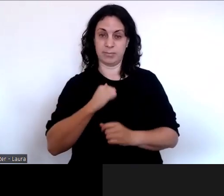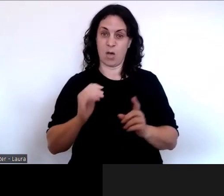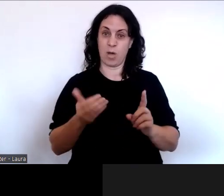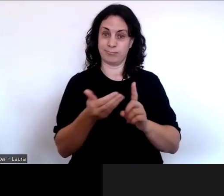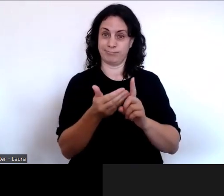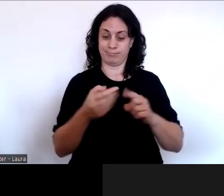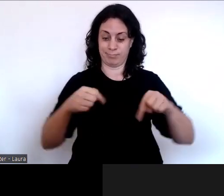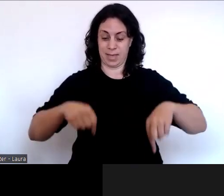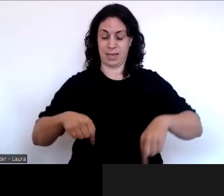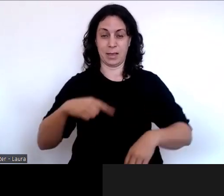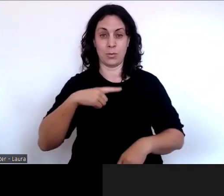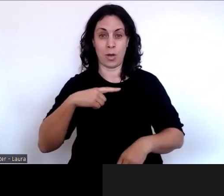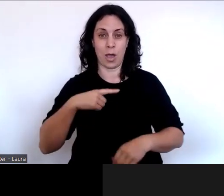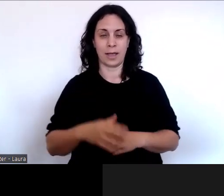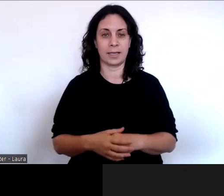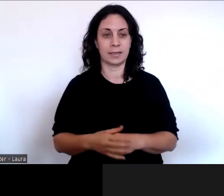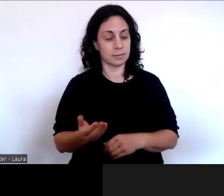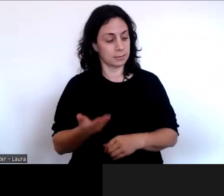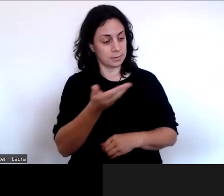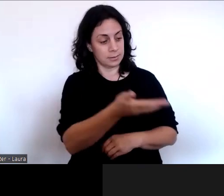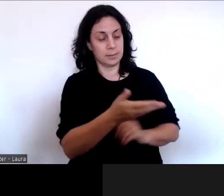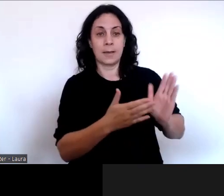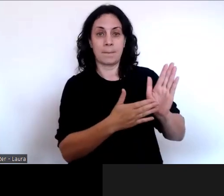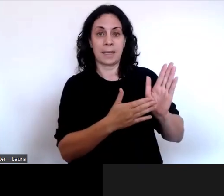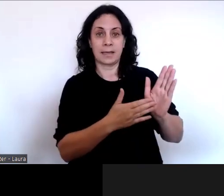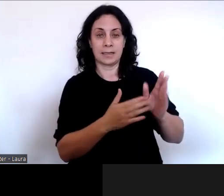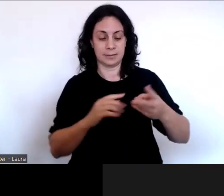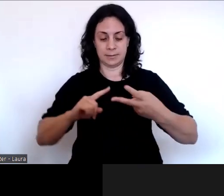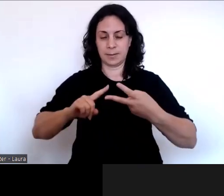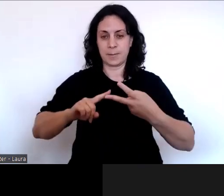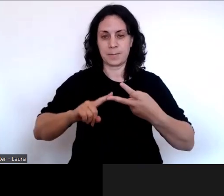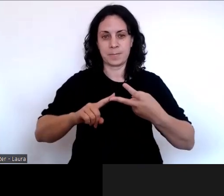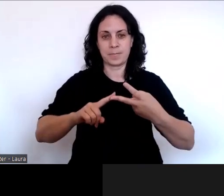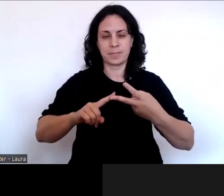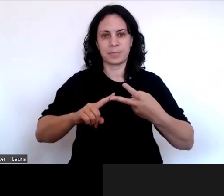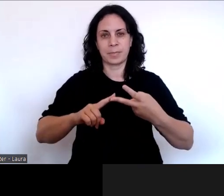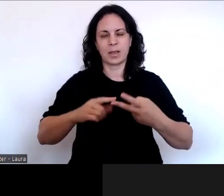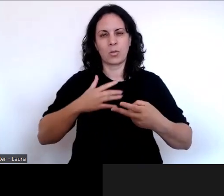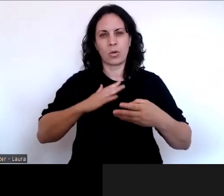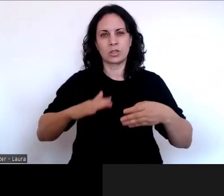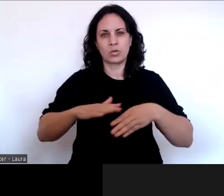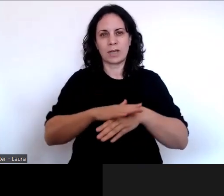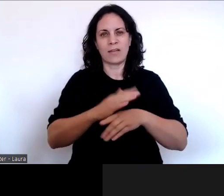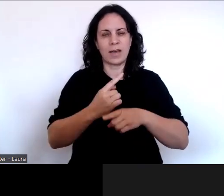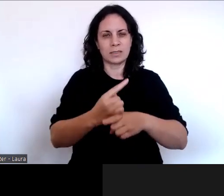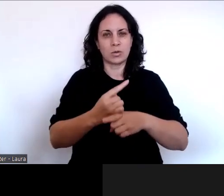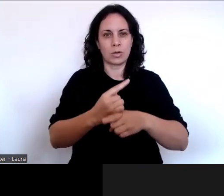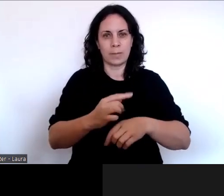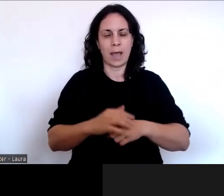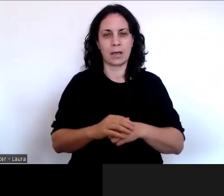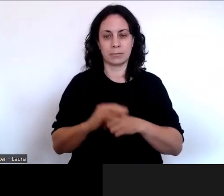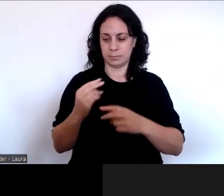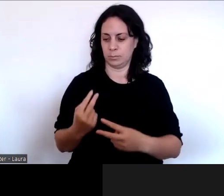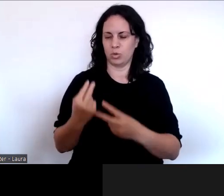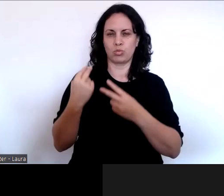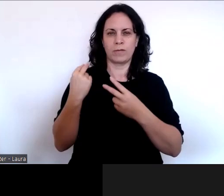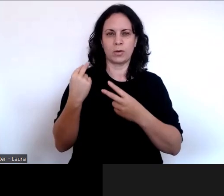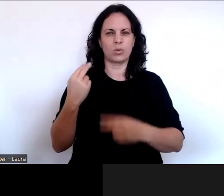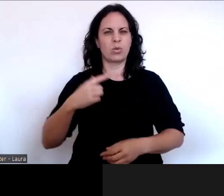I'll now cover the second thing that we wanted to talk about in this webinar, which is what this review is about.